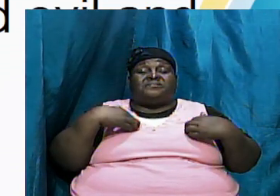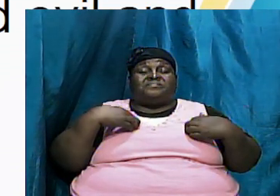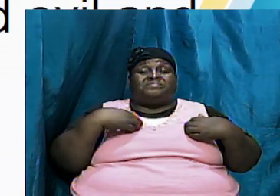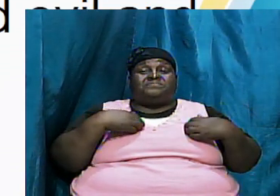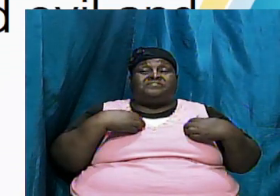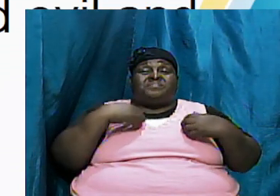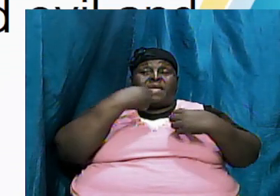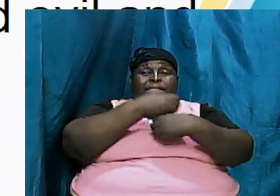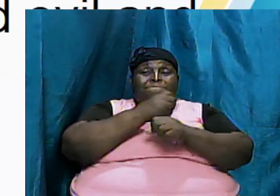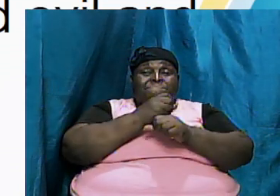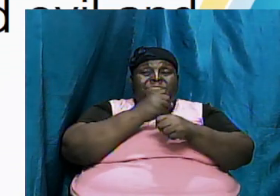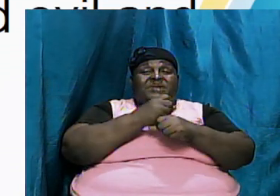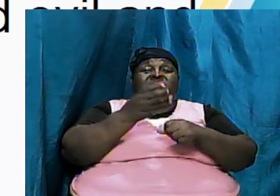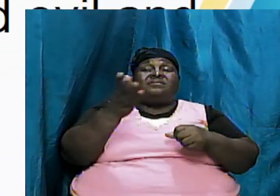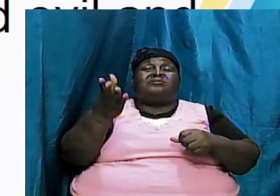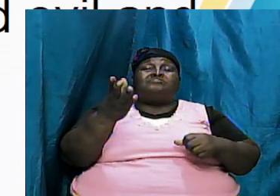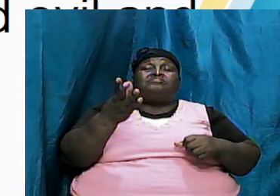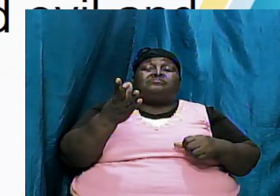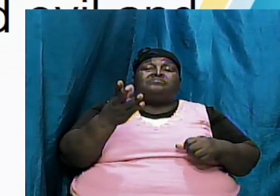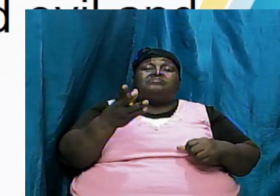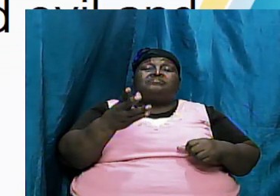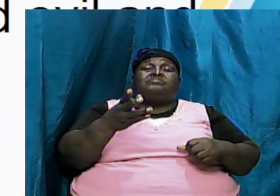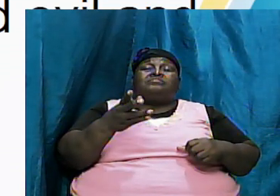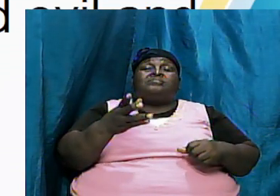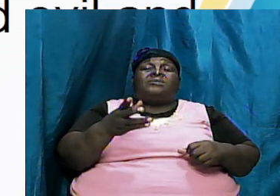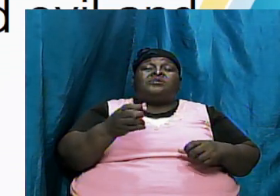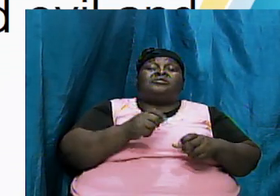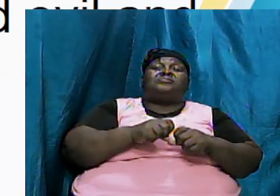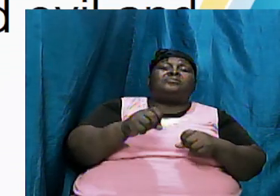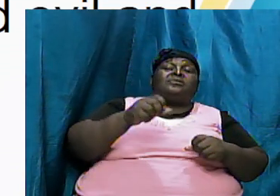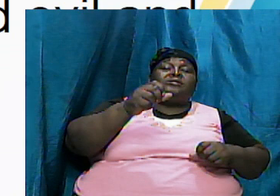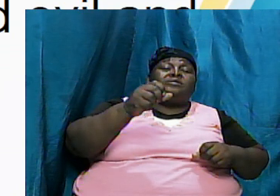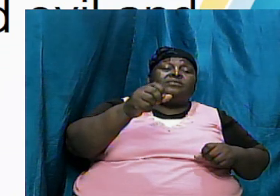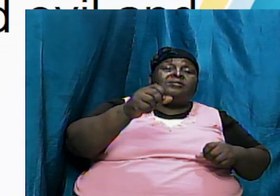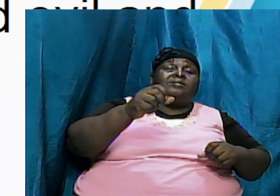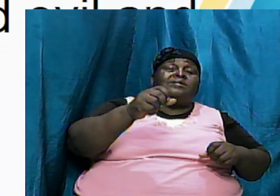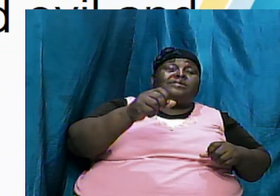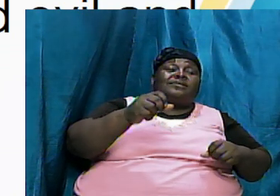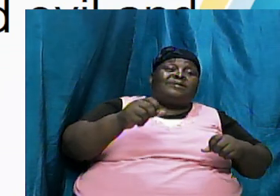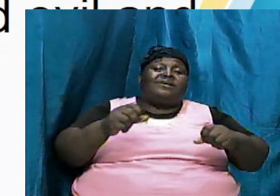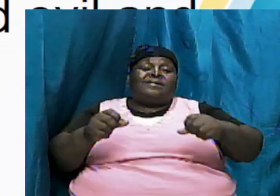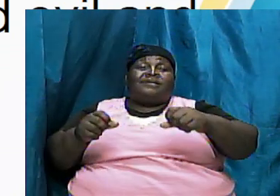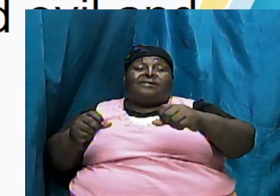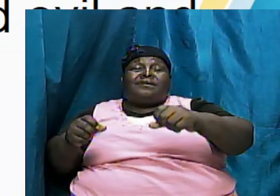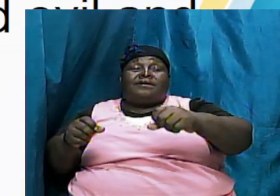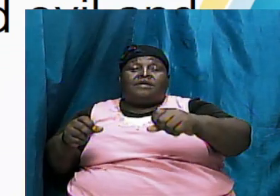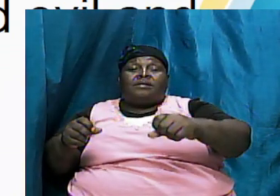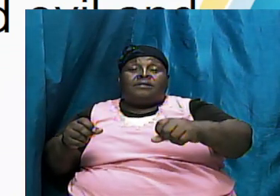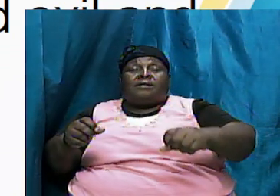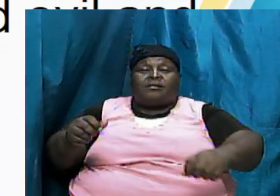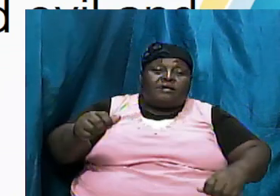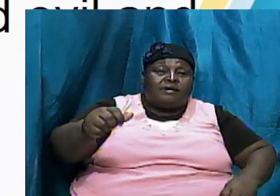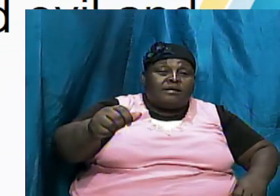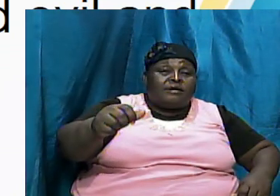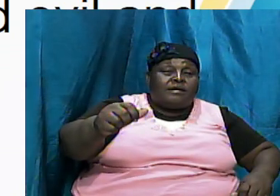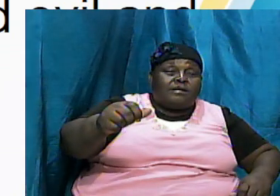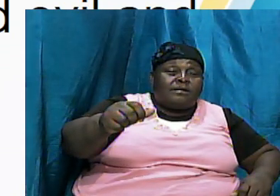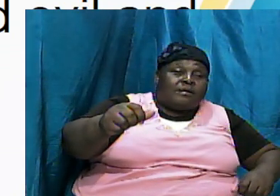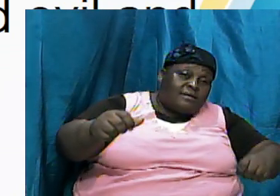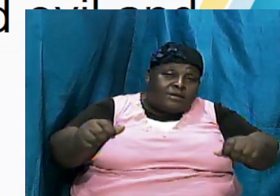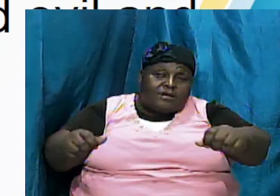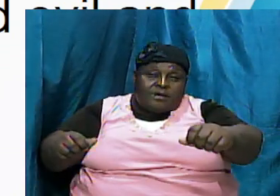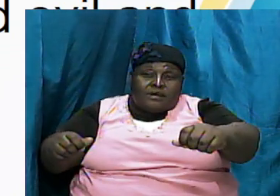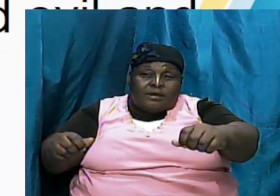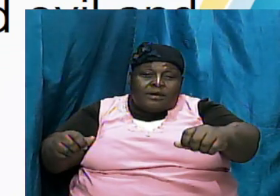made them so to speak as robots and made them in a way that they had